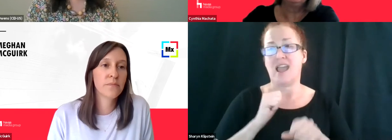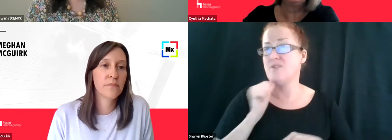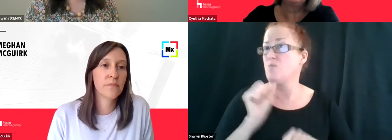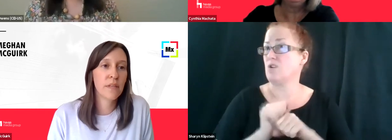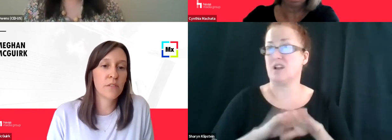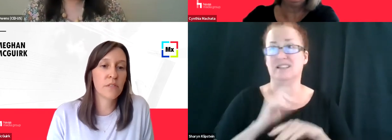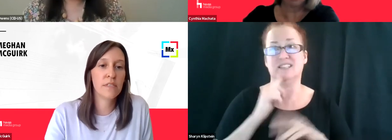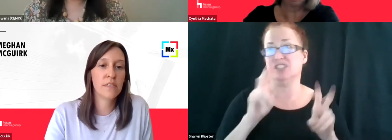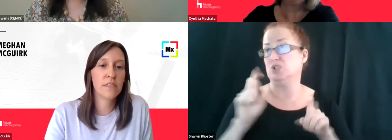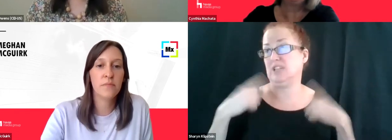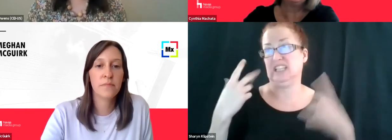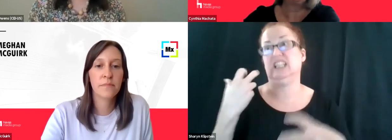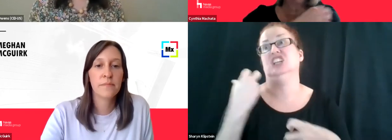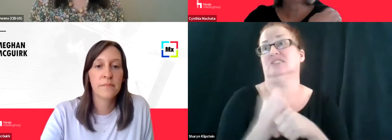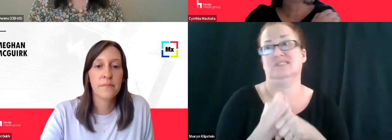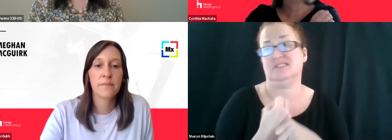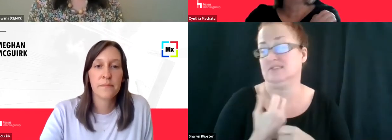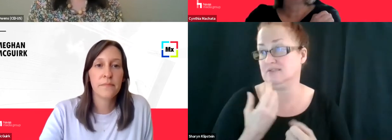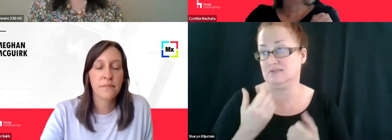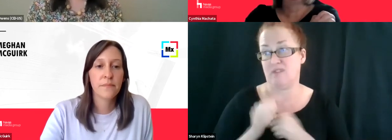in years, in years. Yeah.